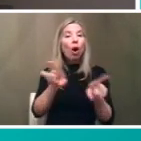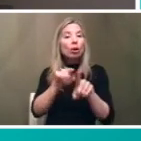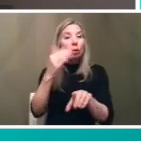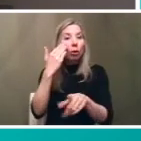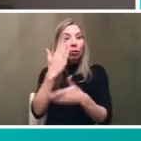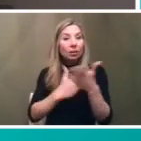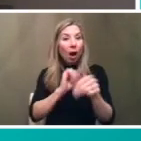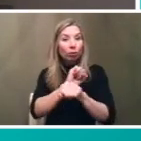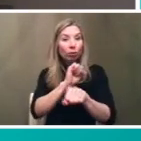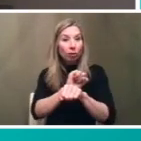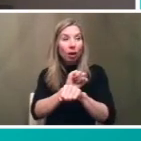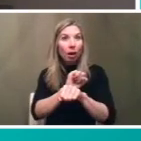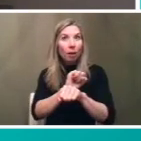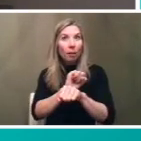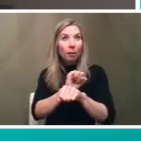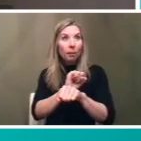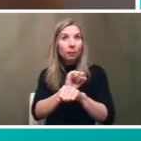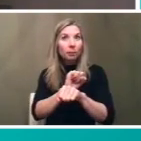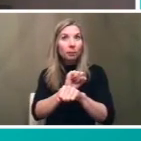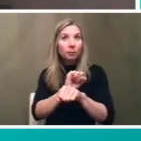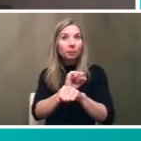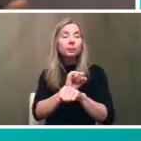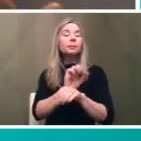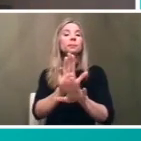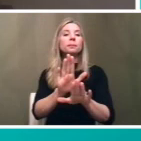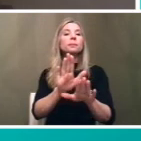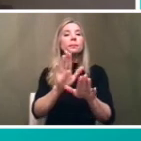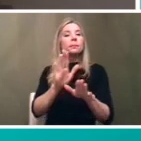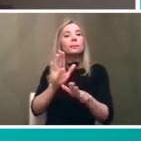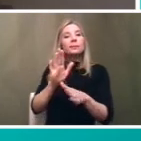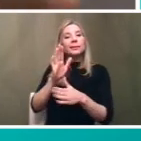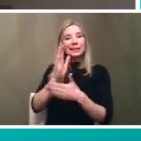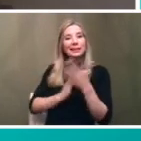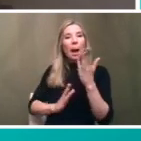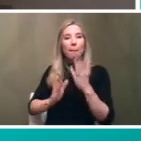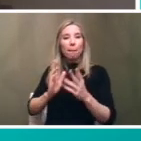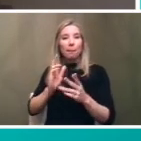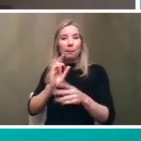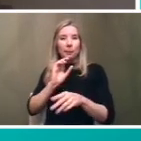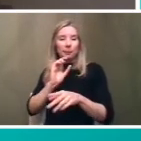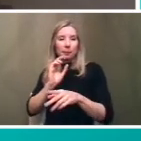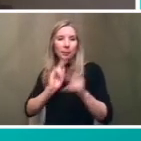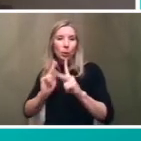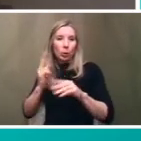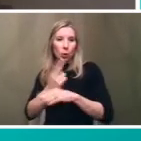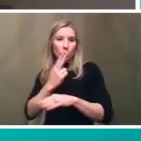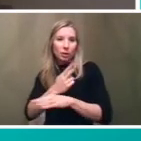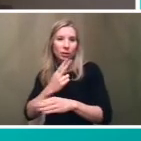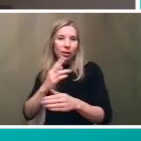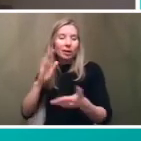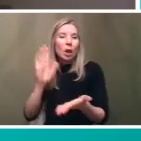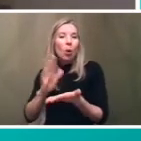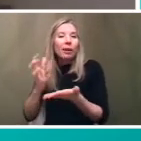taken or bus riders are more likely to to travel to some jobs they tend to be lower income job lower wage jobs and we know that for example if